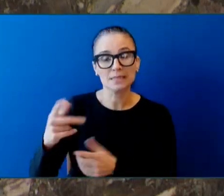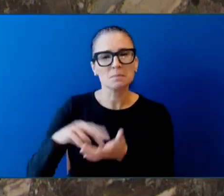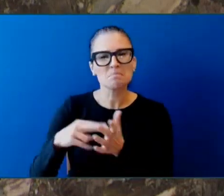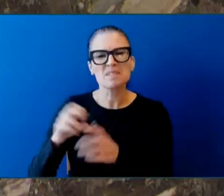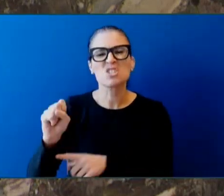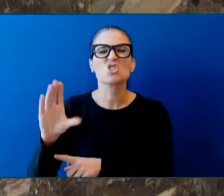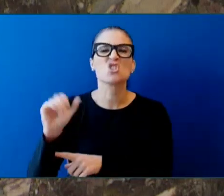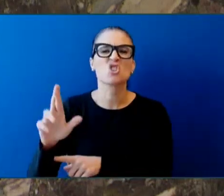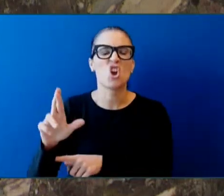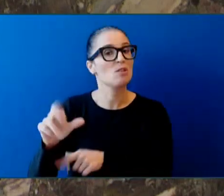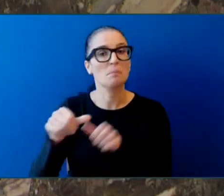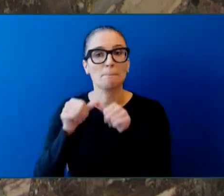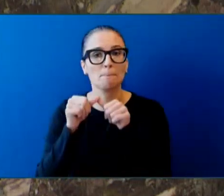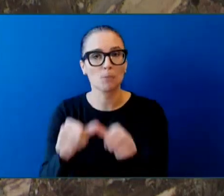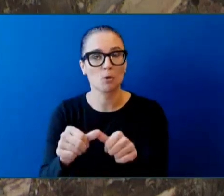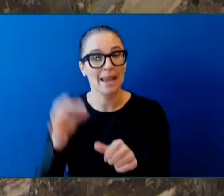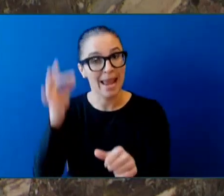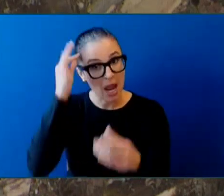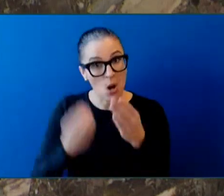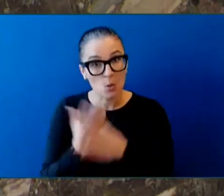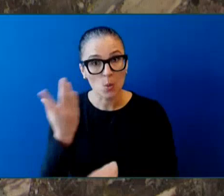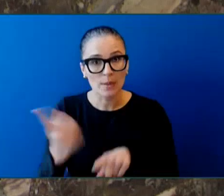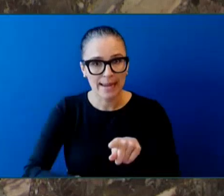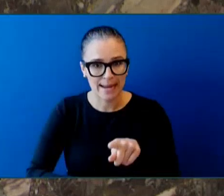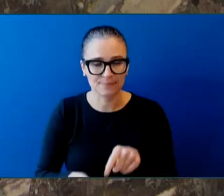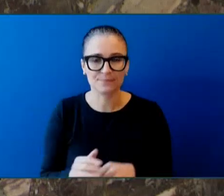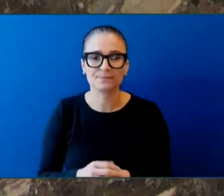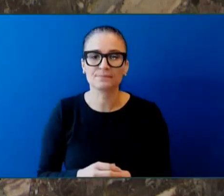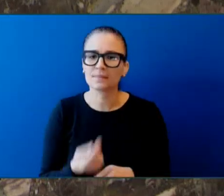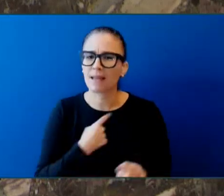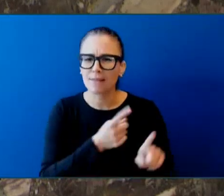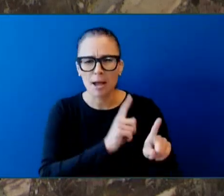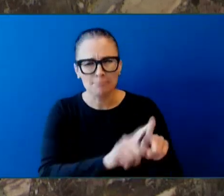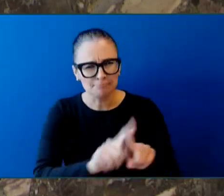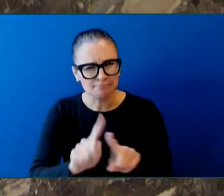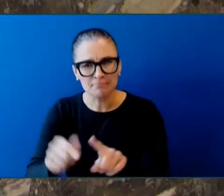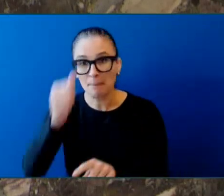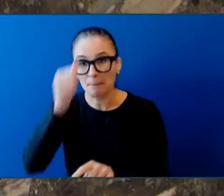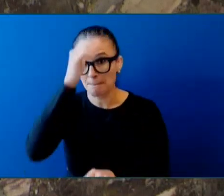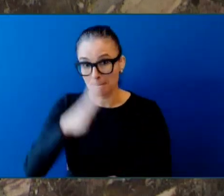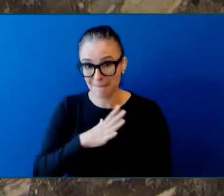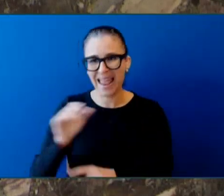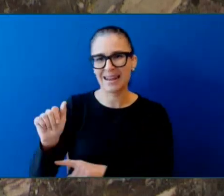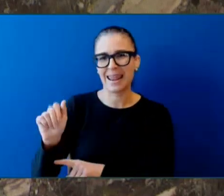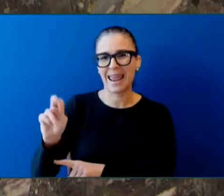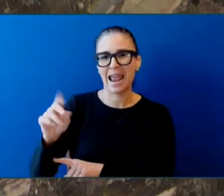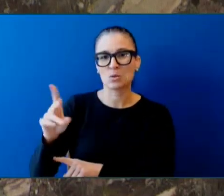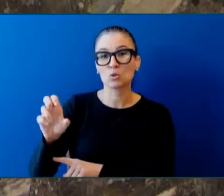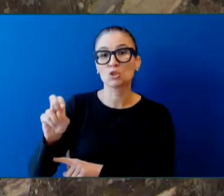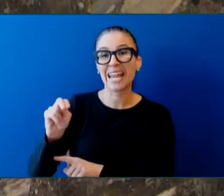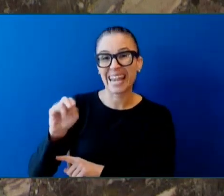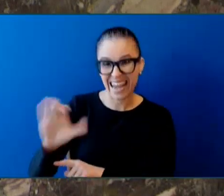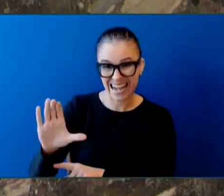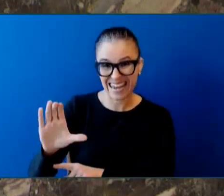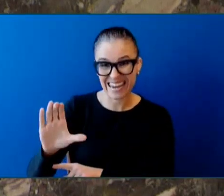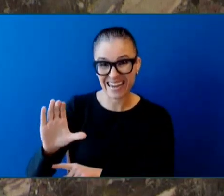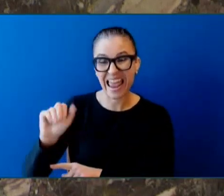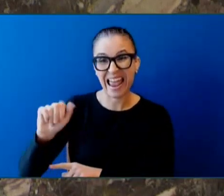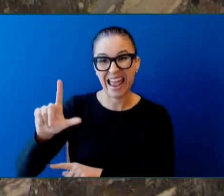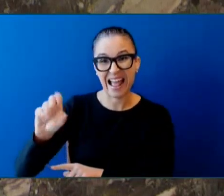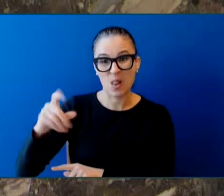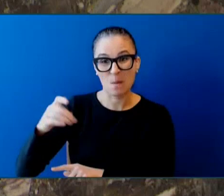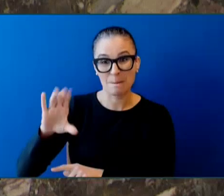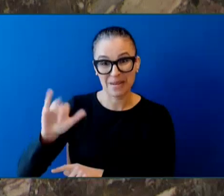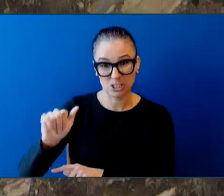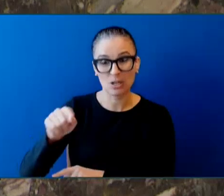androgenetic alopecia, male pattern baldness. For men, hair loss is the norm, not so